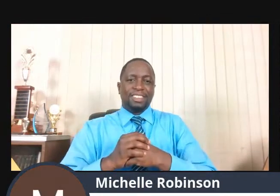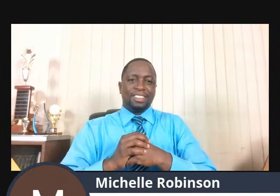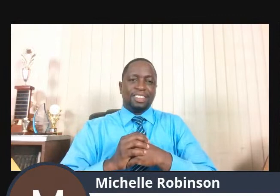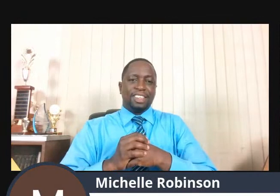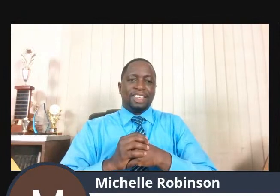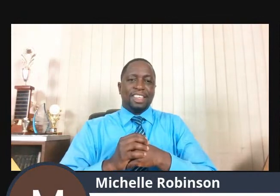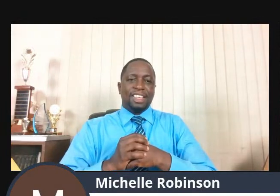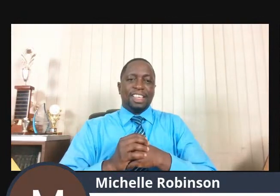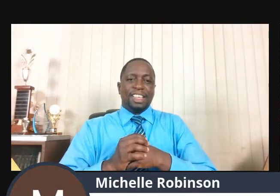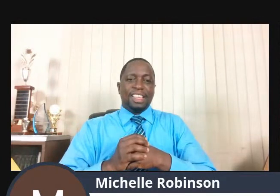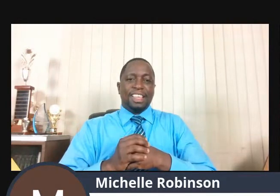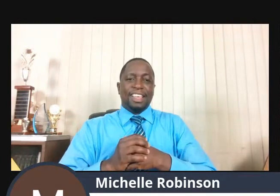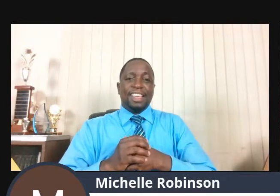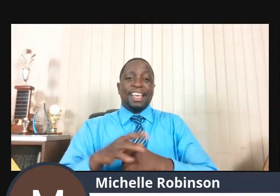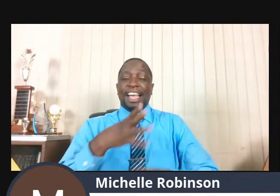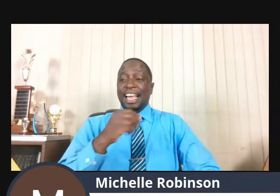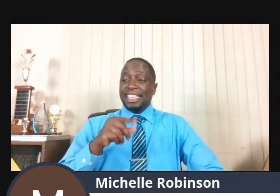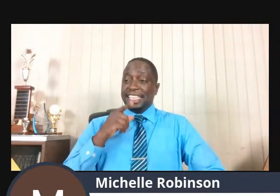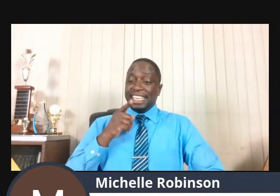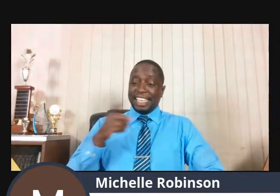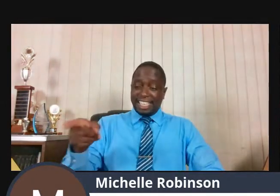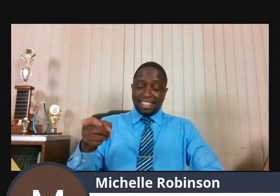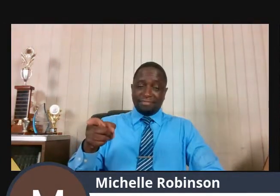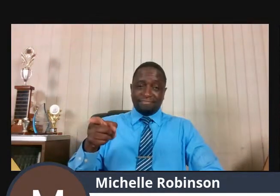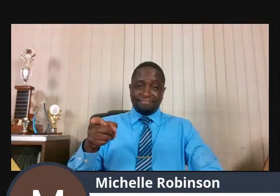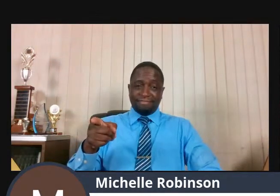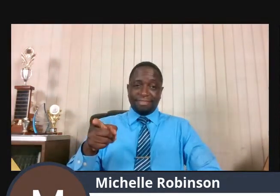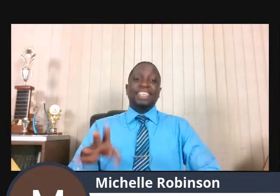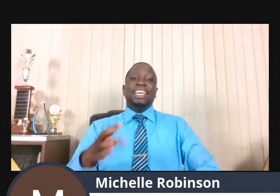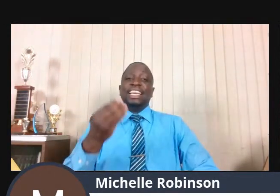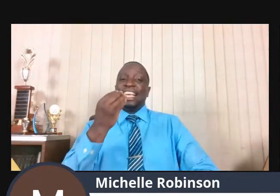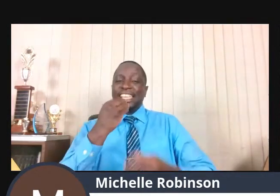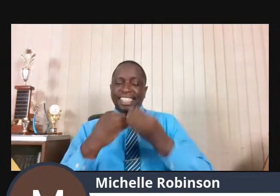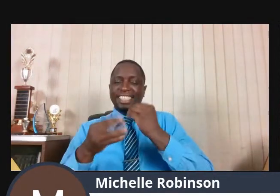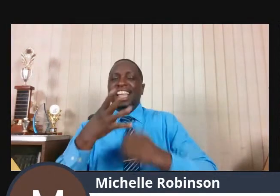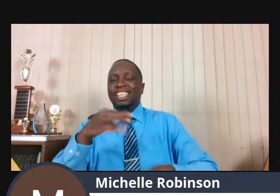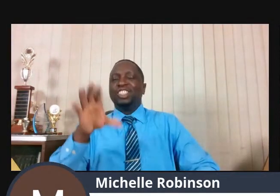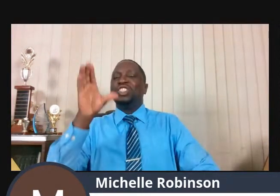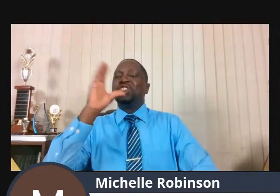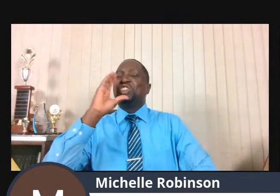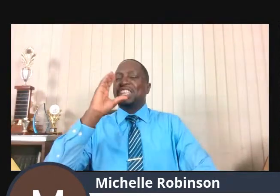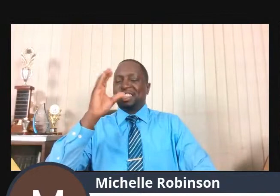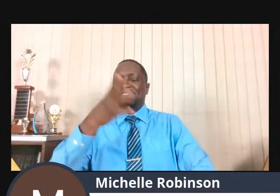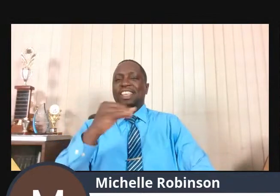And he did eat and drink. And laid him down again.